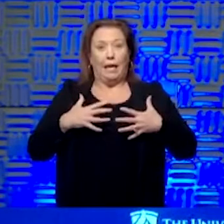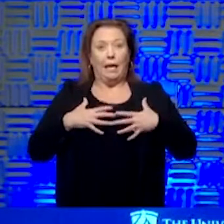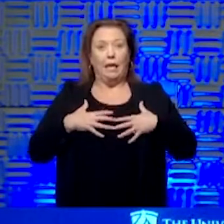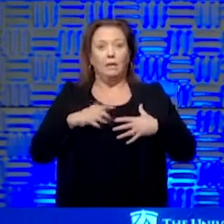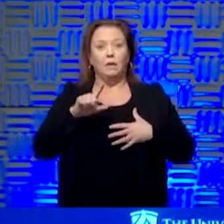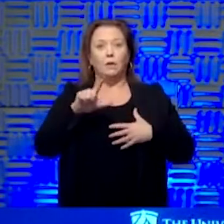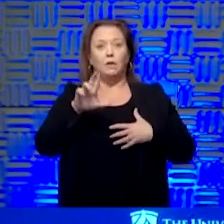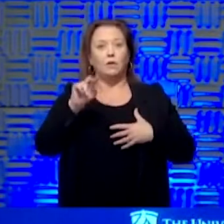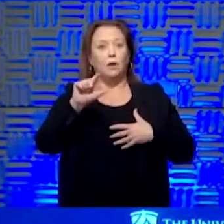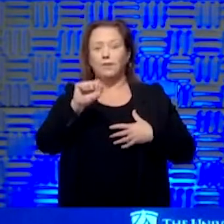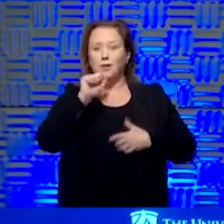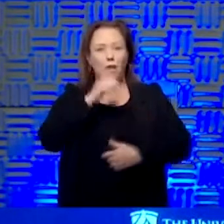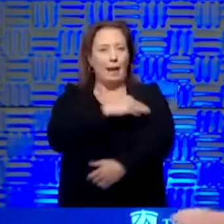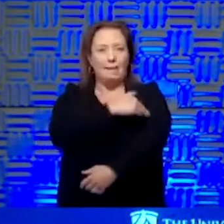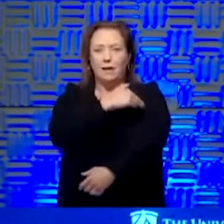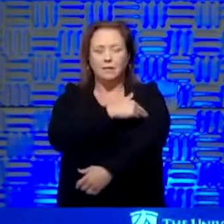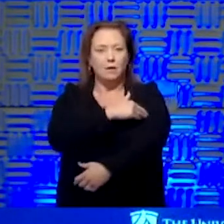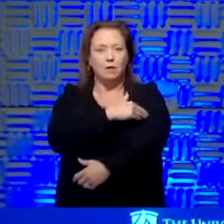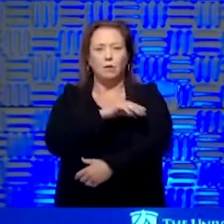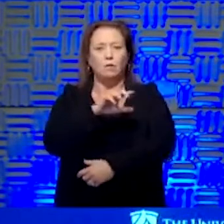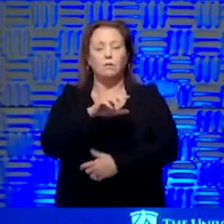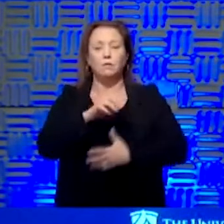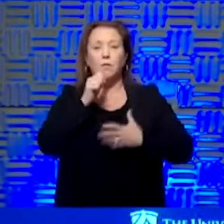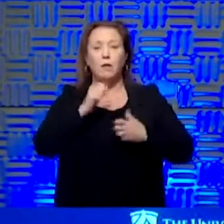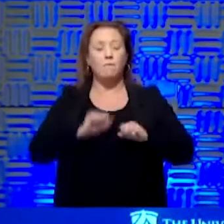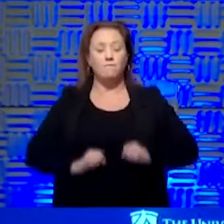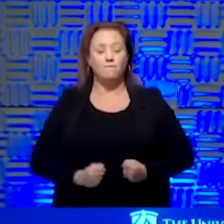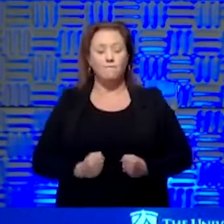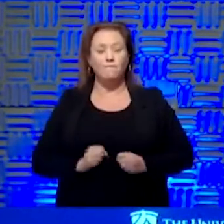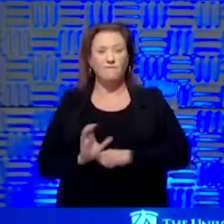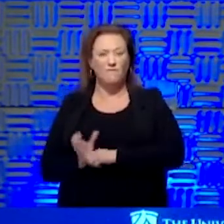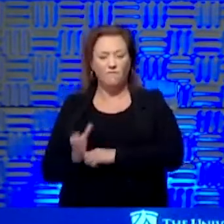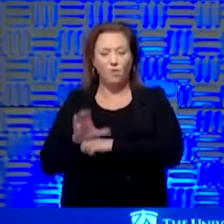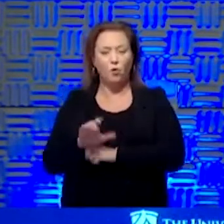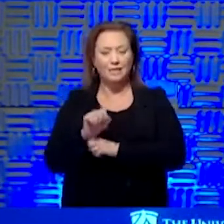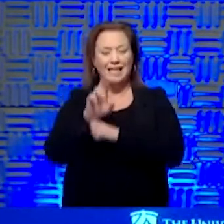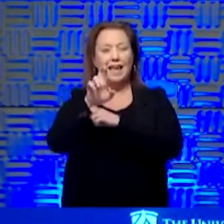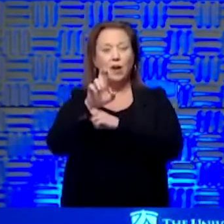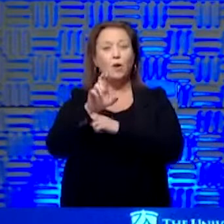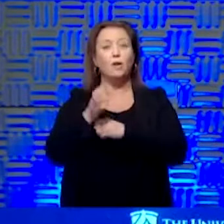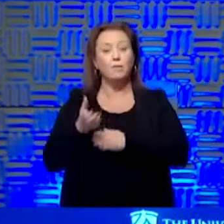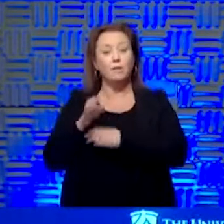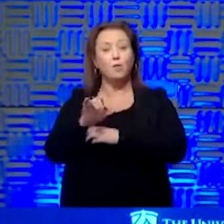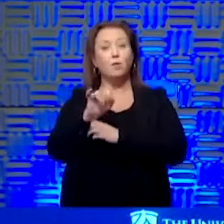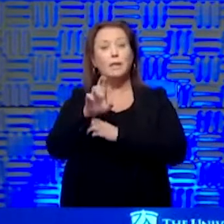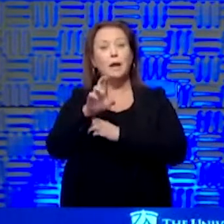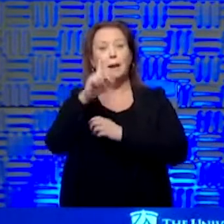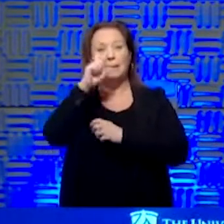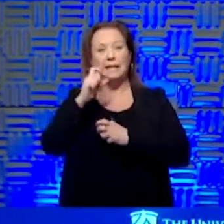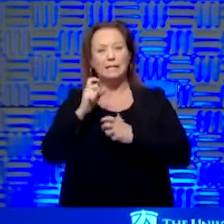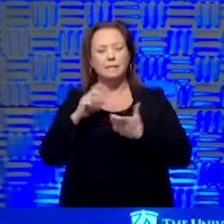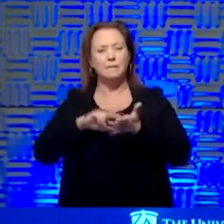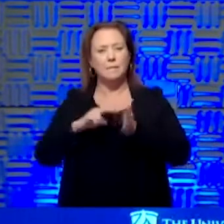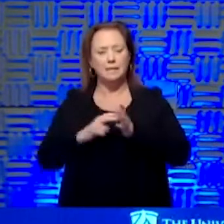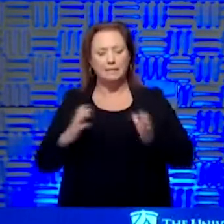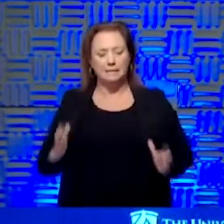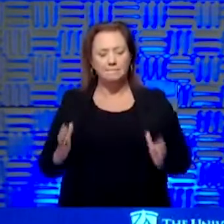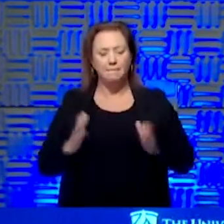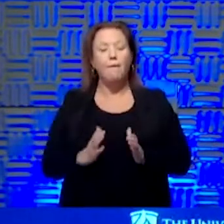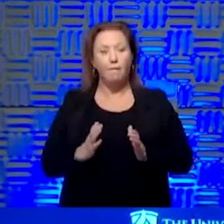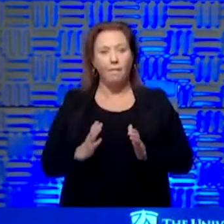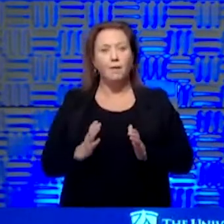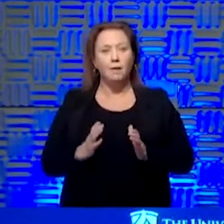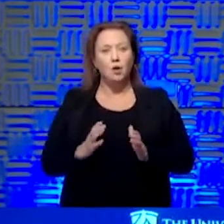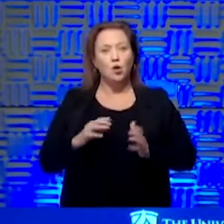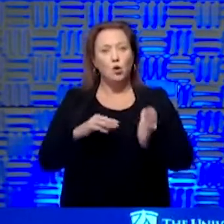aren't a muscle, right? So the lungs don't force air out because it's a muscle. They force air out because they're meant to be smaller, not bigger. So you have